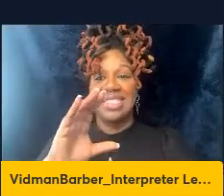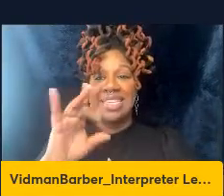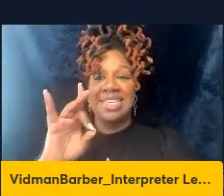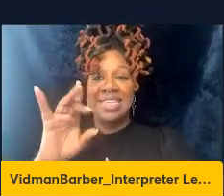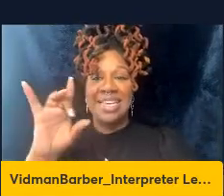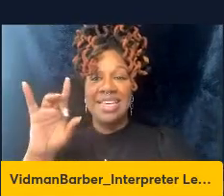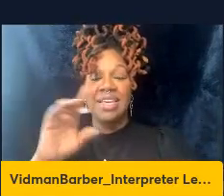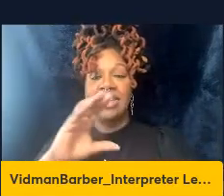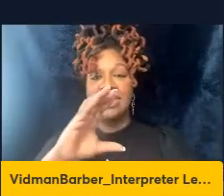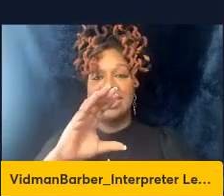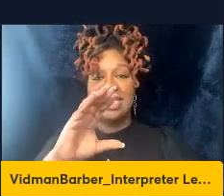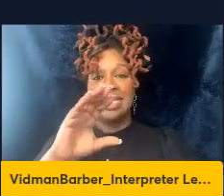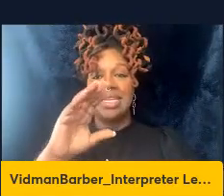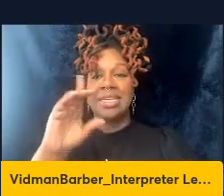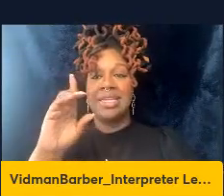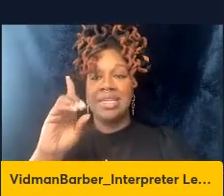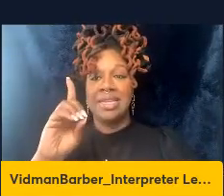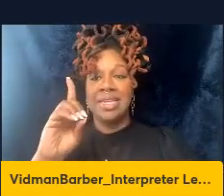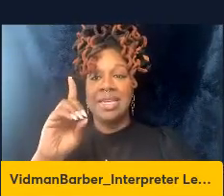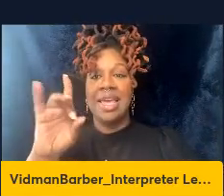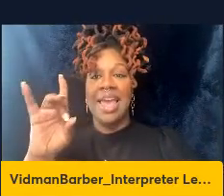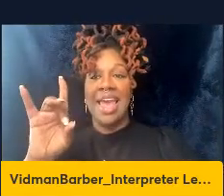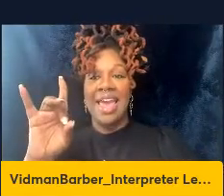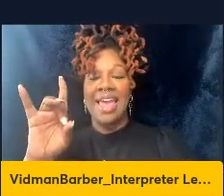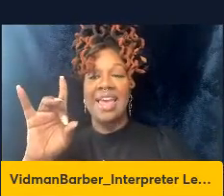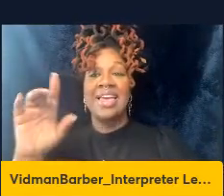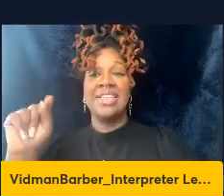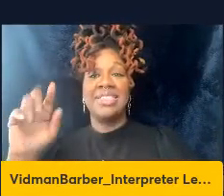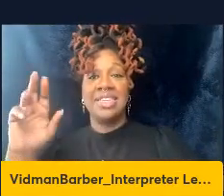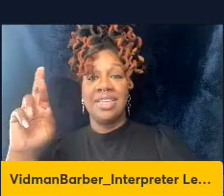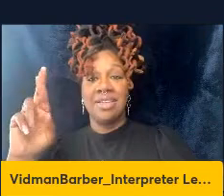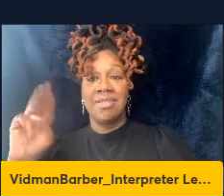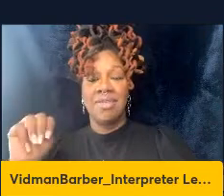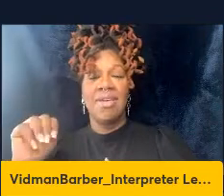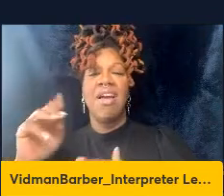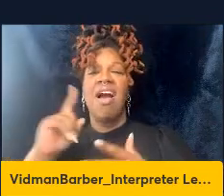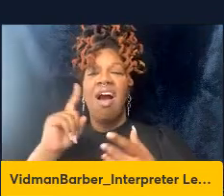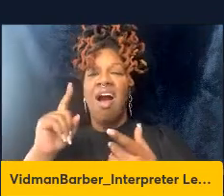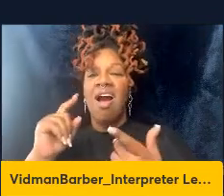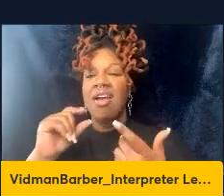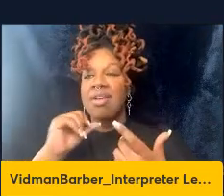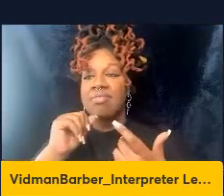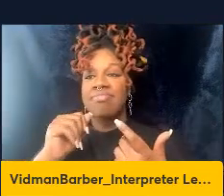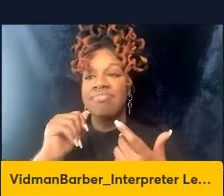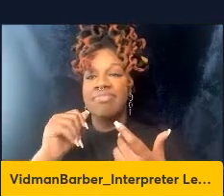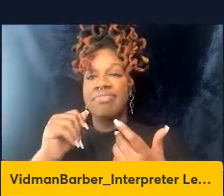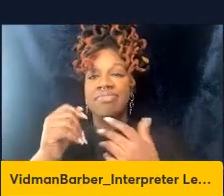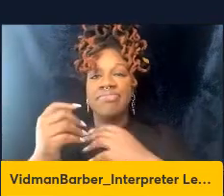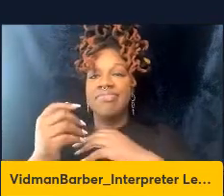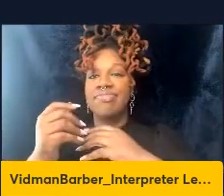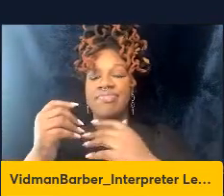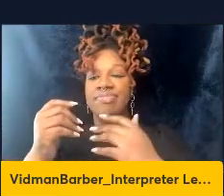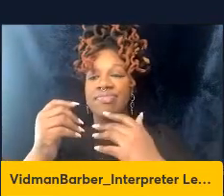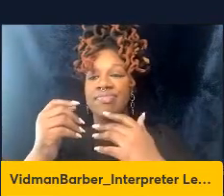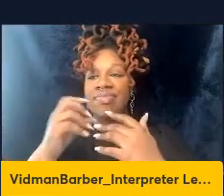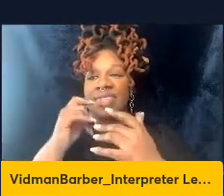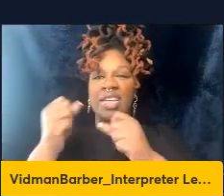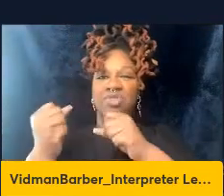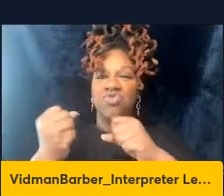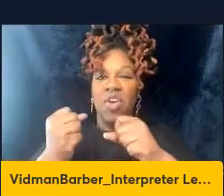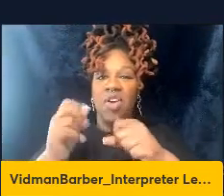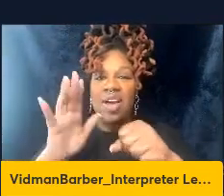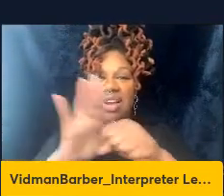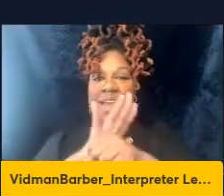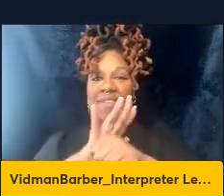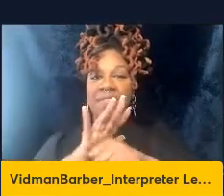cells are poorly maintained in the lungs compared to other mucosal organs and also the requirements or